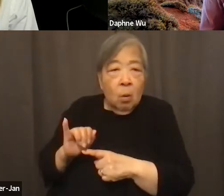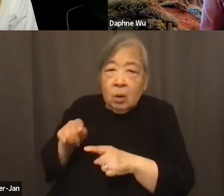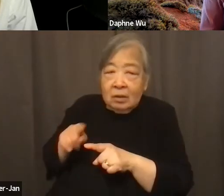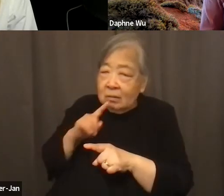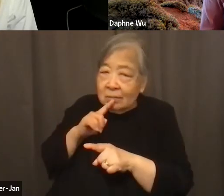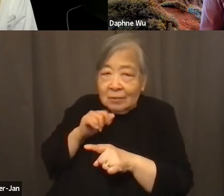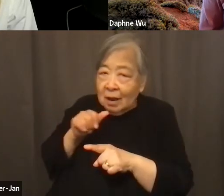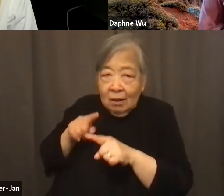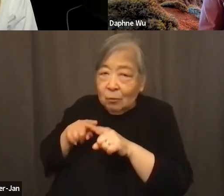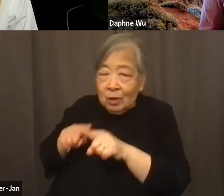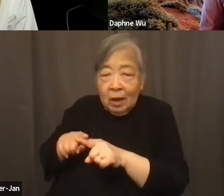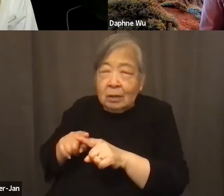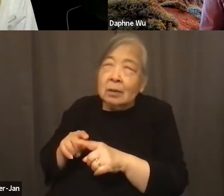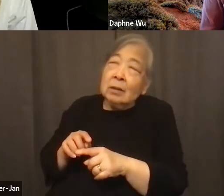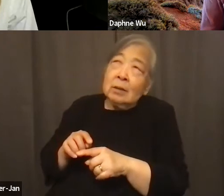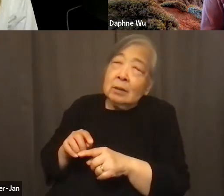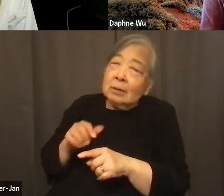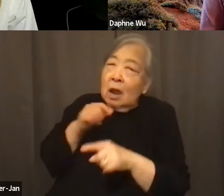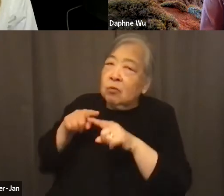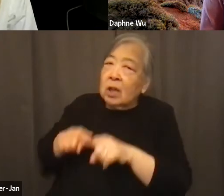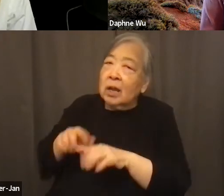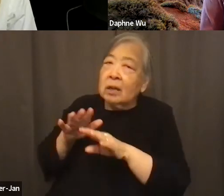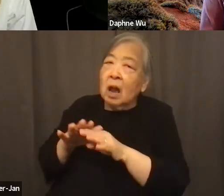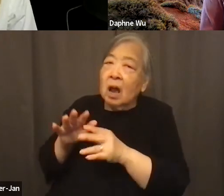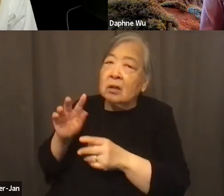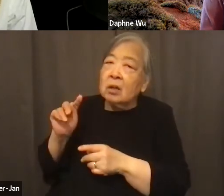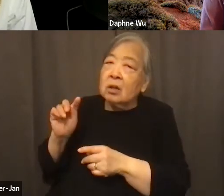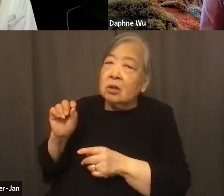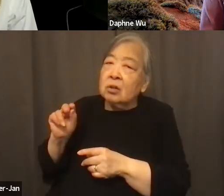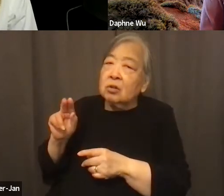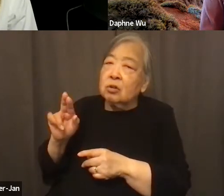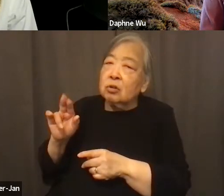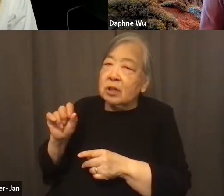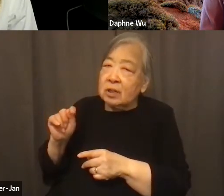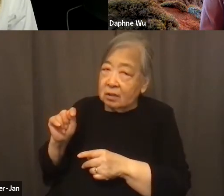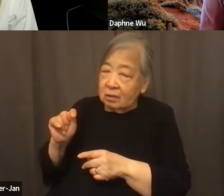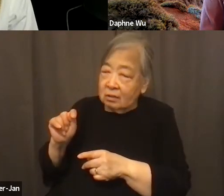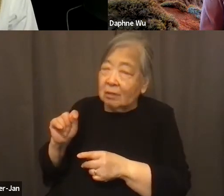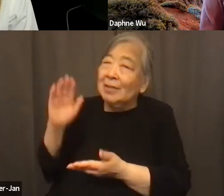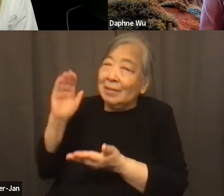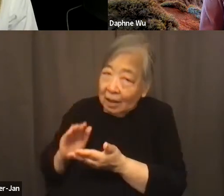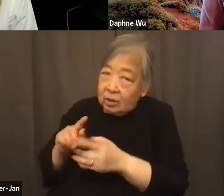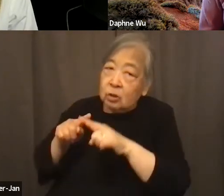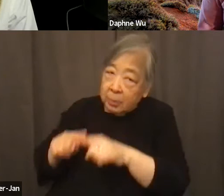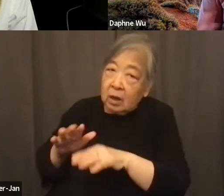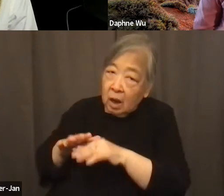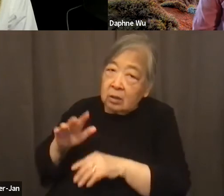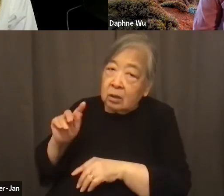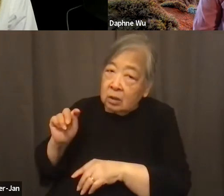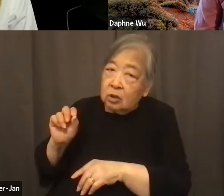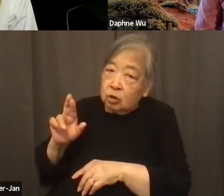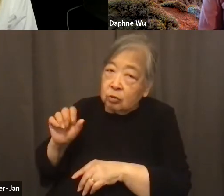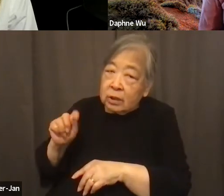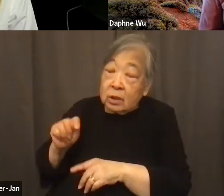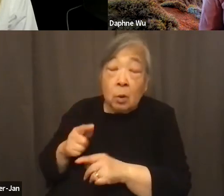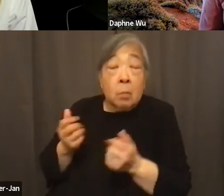not as reliant on tourist traffic. And so it is a community or a lot